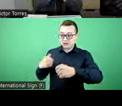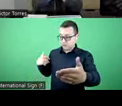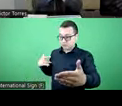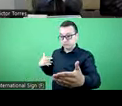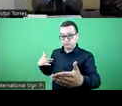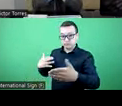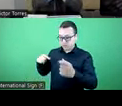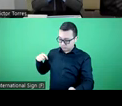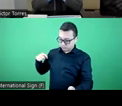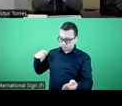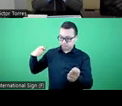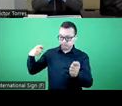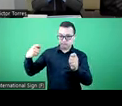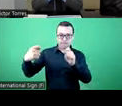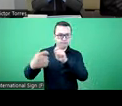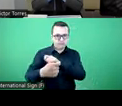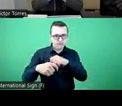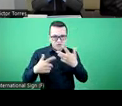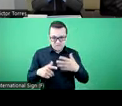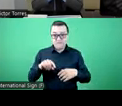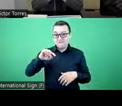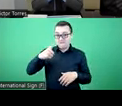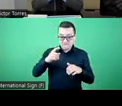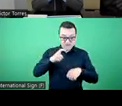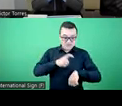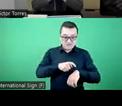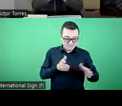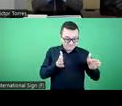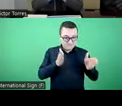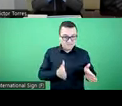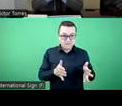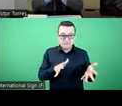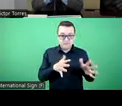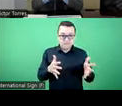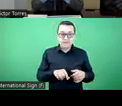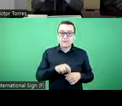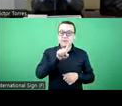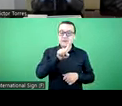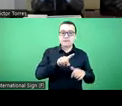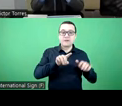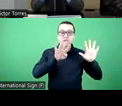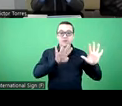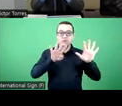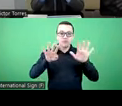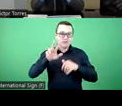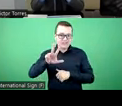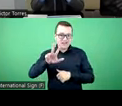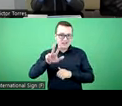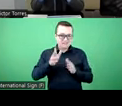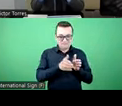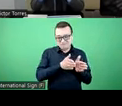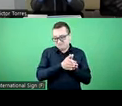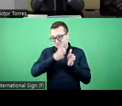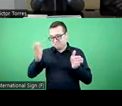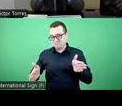depends on a first period or is characterized